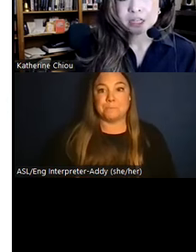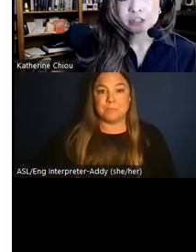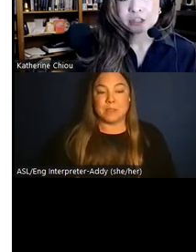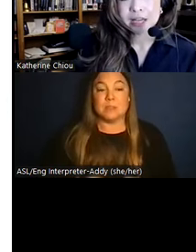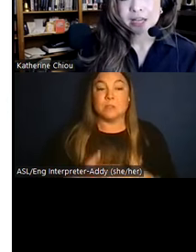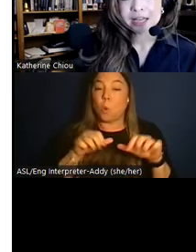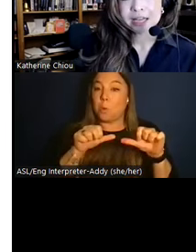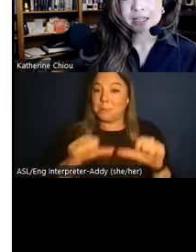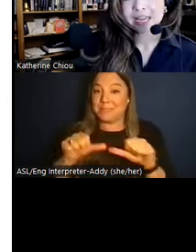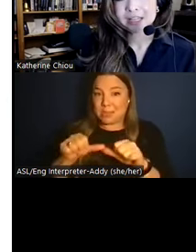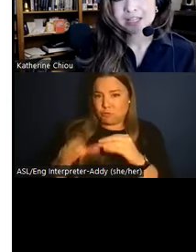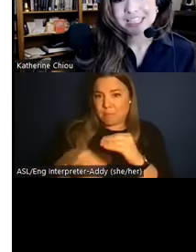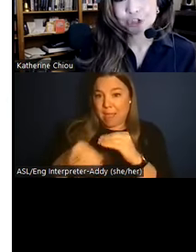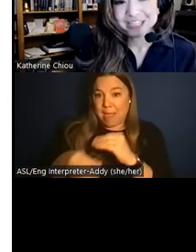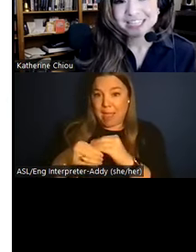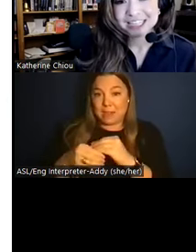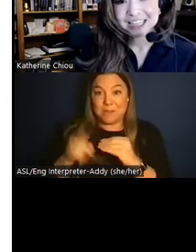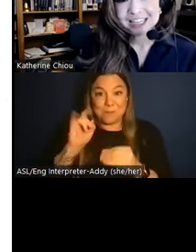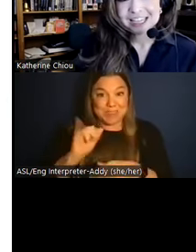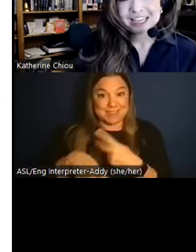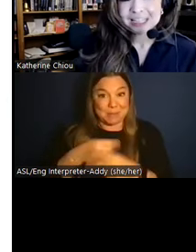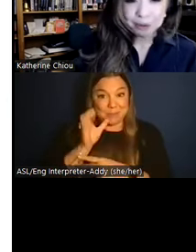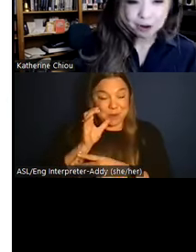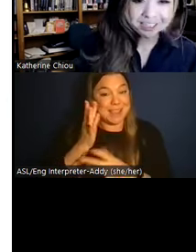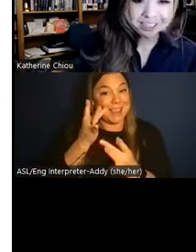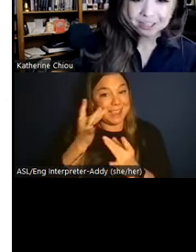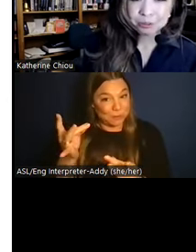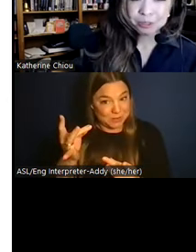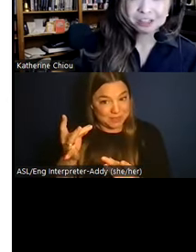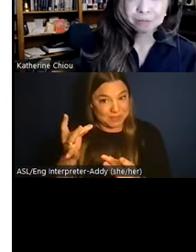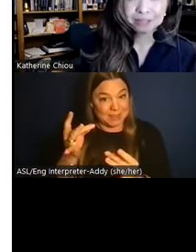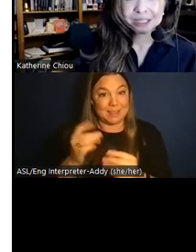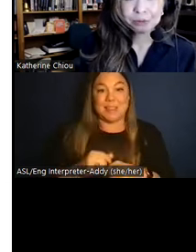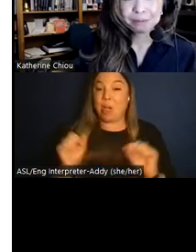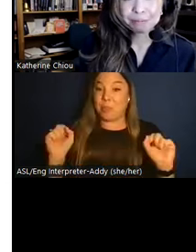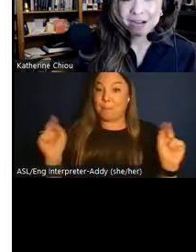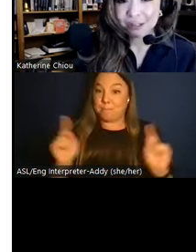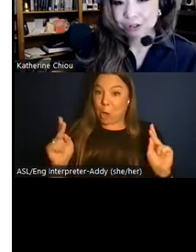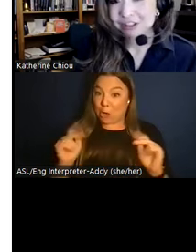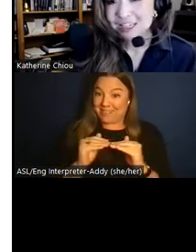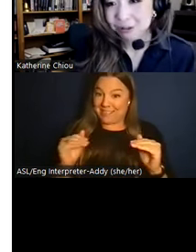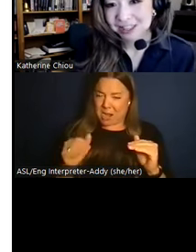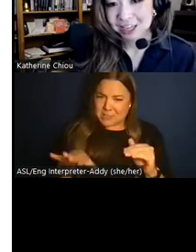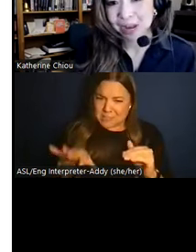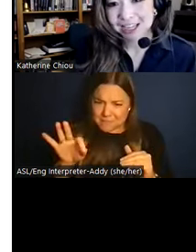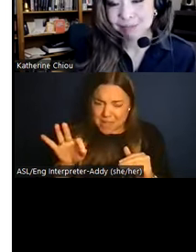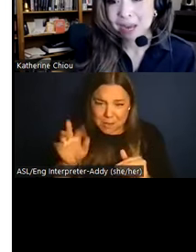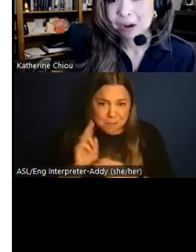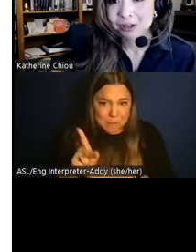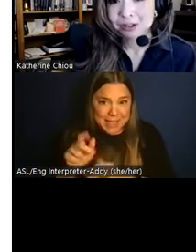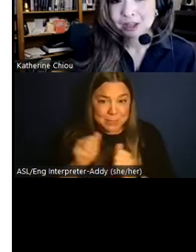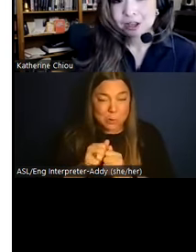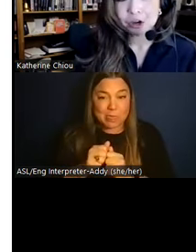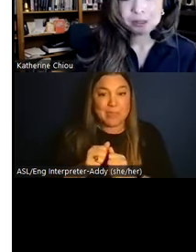and enhancers we find are really intriguing. In these party layers, we unearth plants with mind-altering or psychoactive